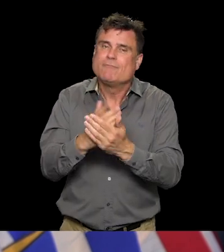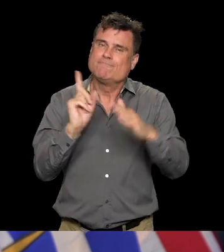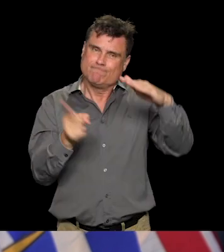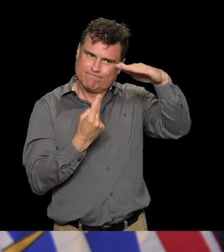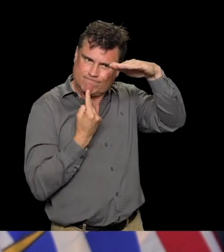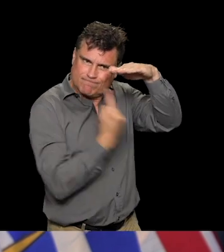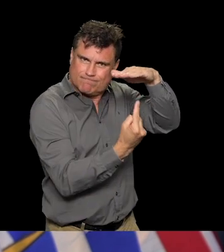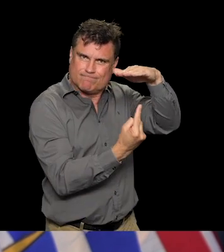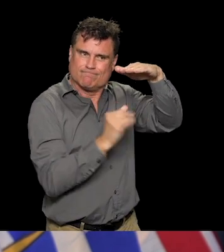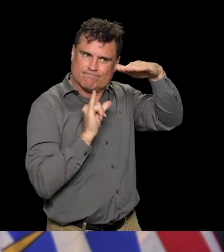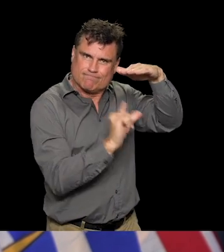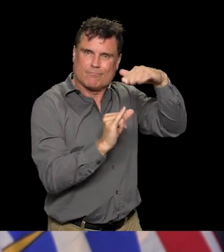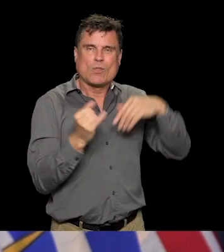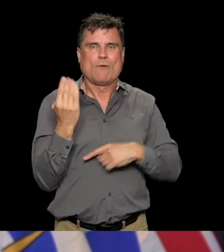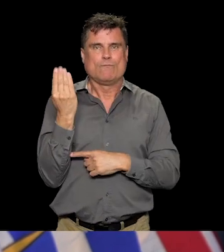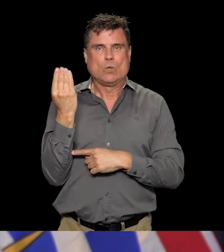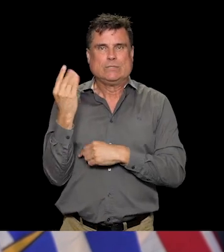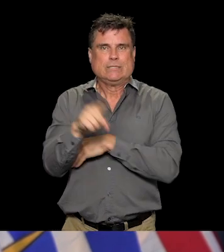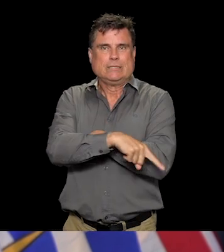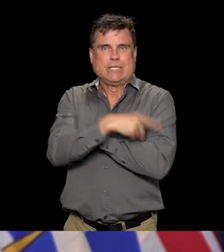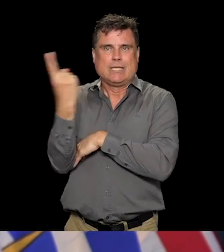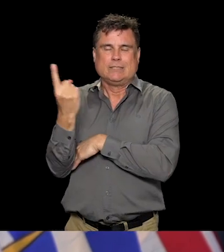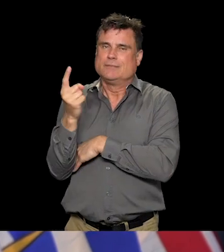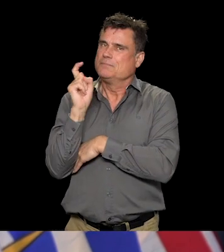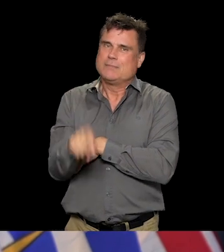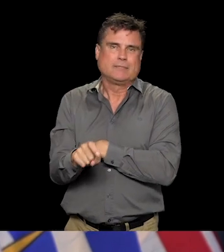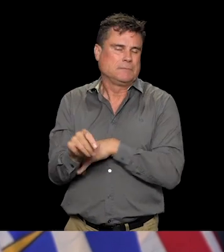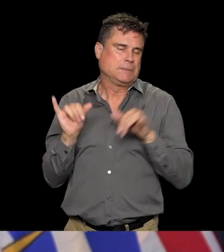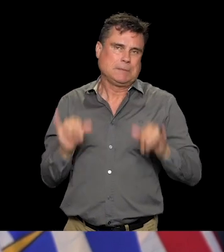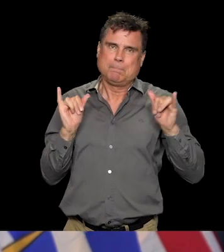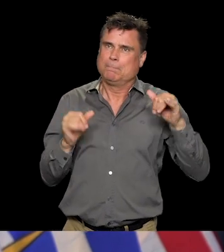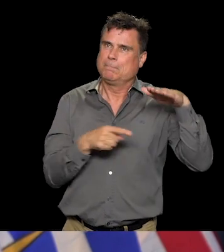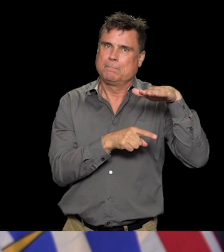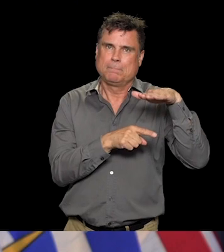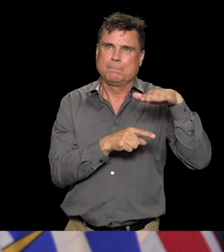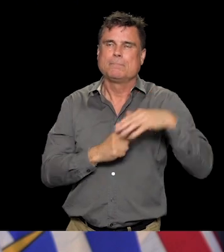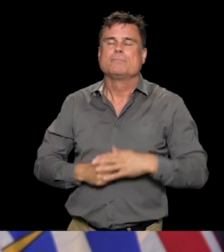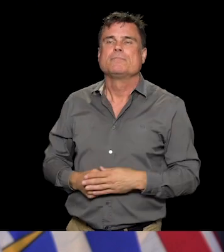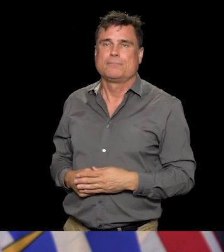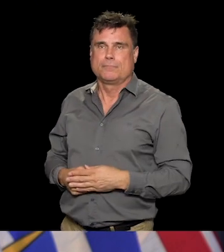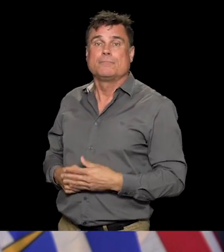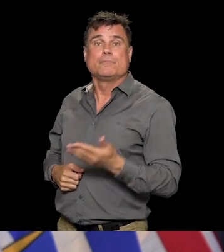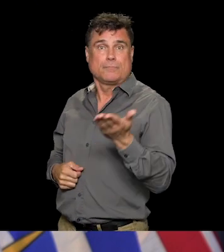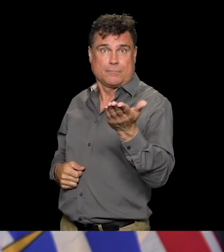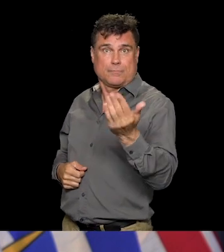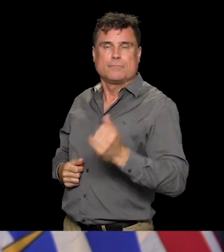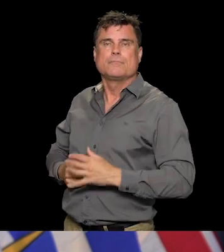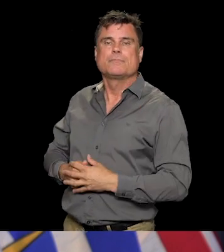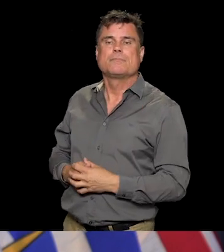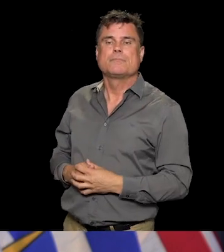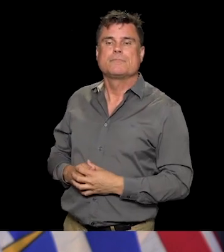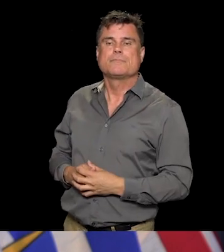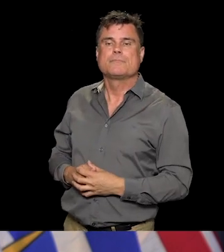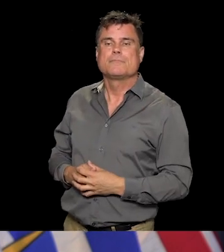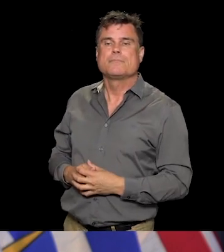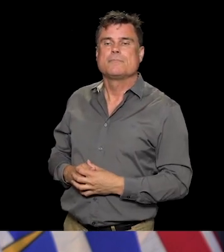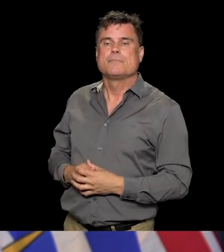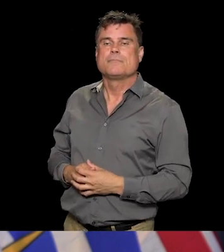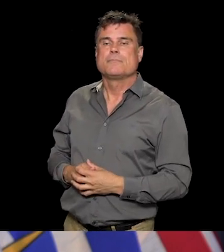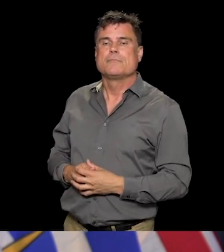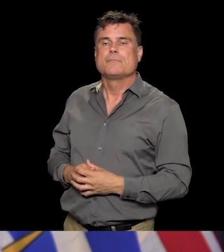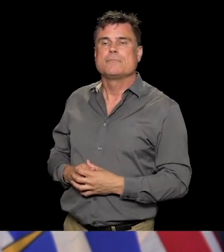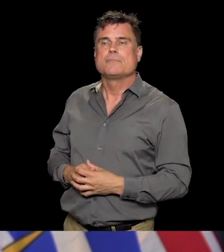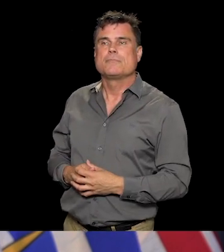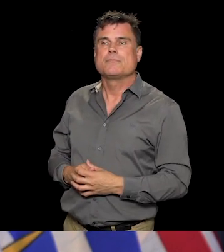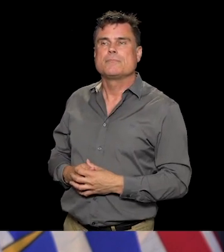Hi, Dr. Henry. There have been increasing calls for disaggregated data as it pertains to racialized